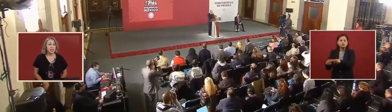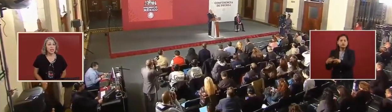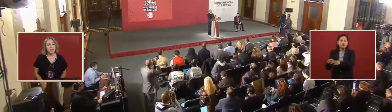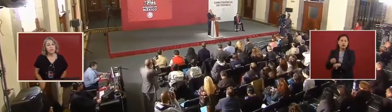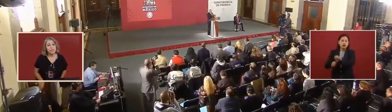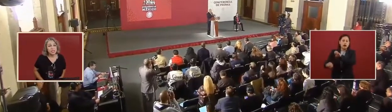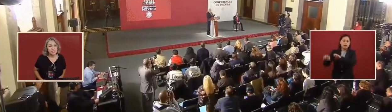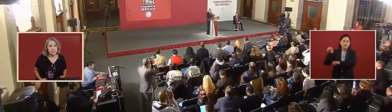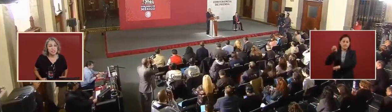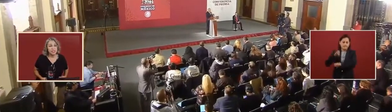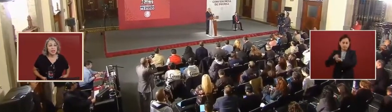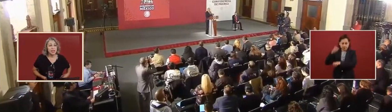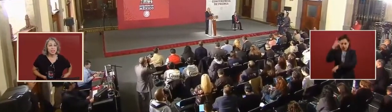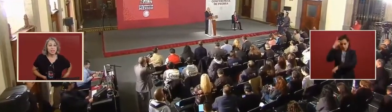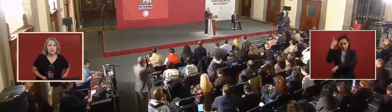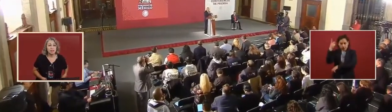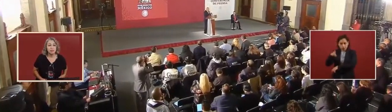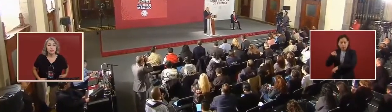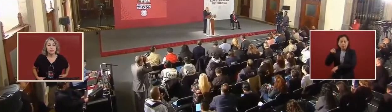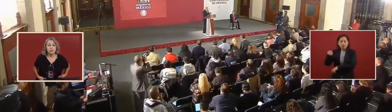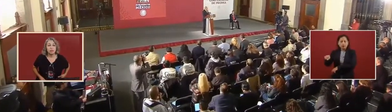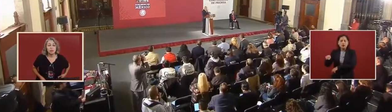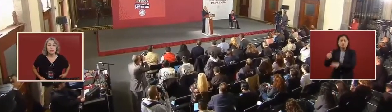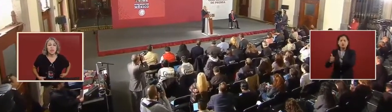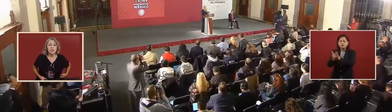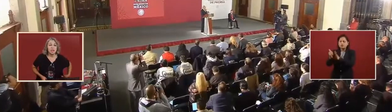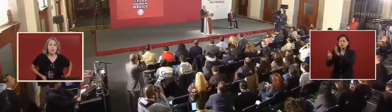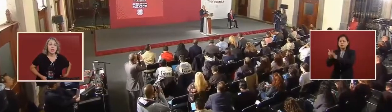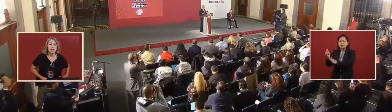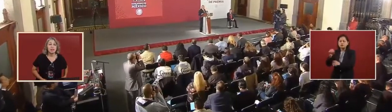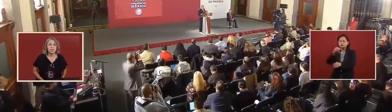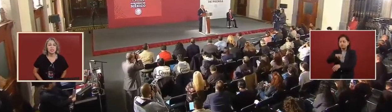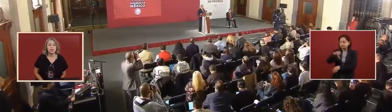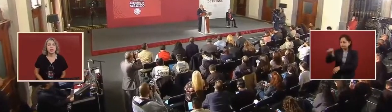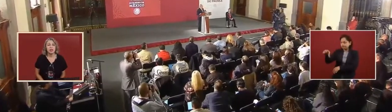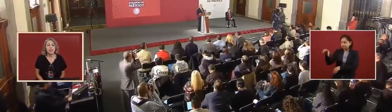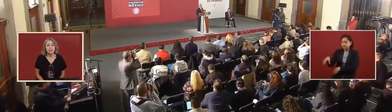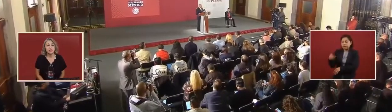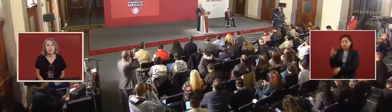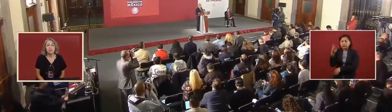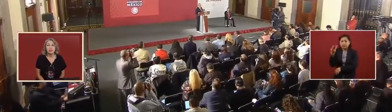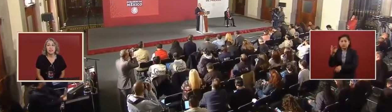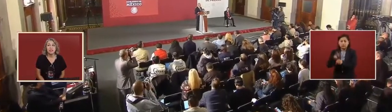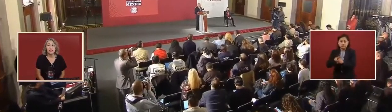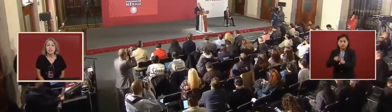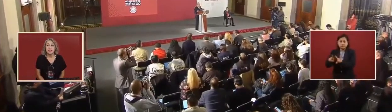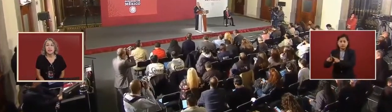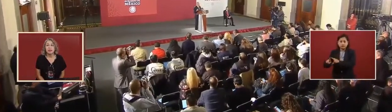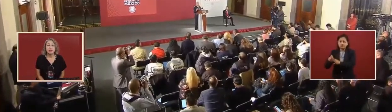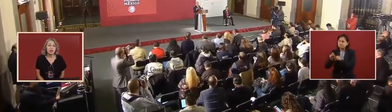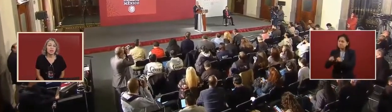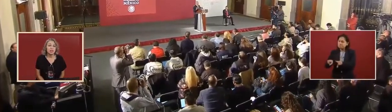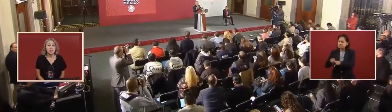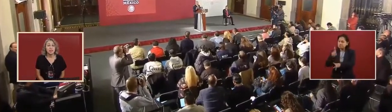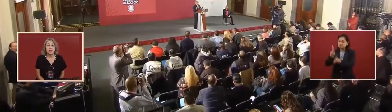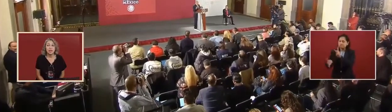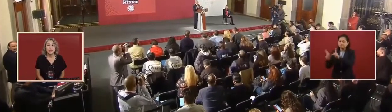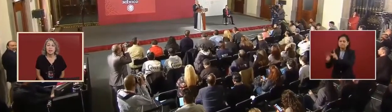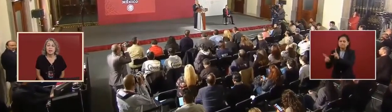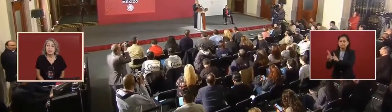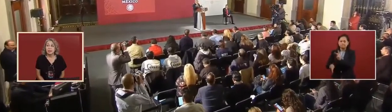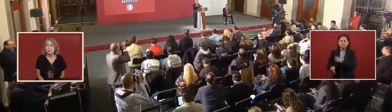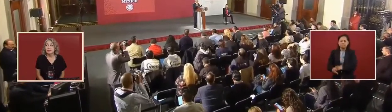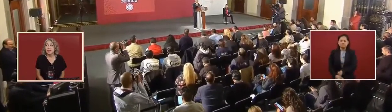three areas that are inconcluded. Inconcluded, or not concluded, inconclusive.